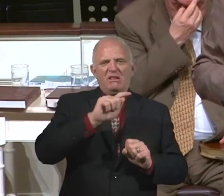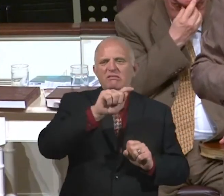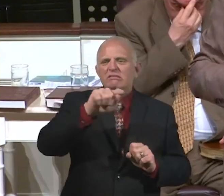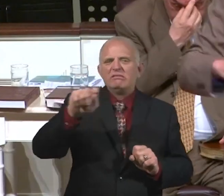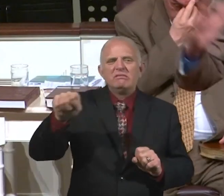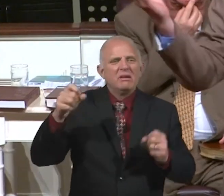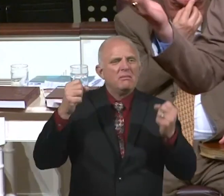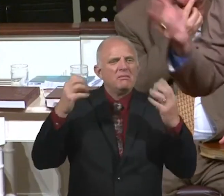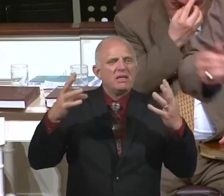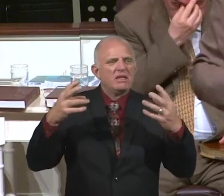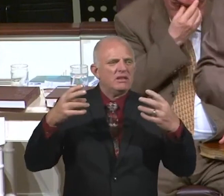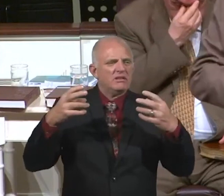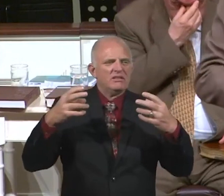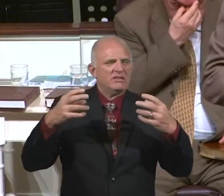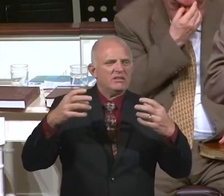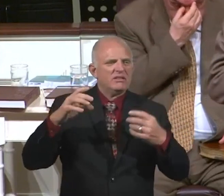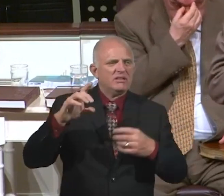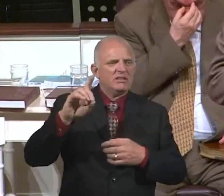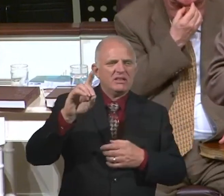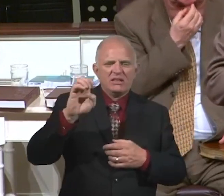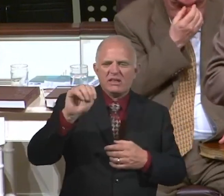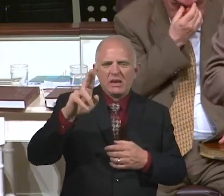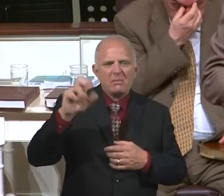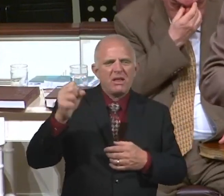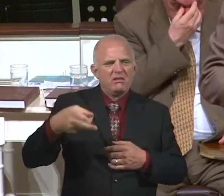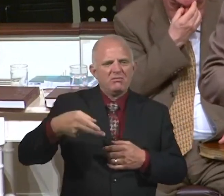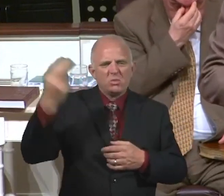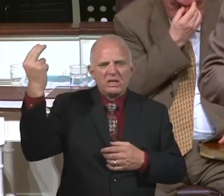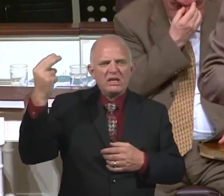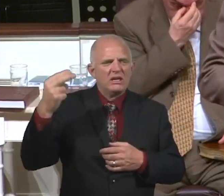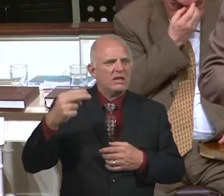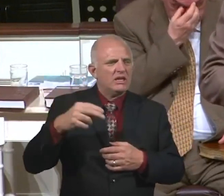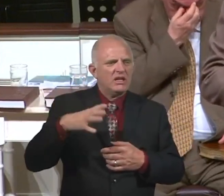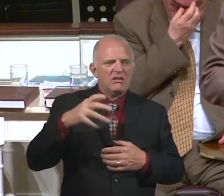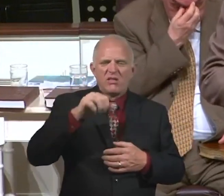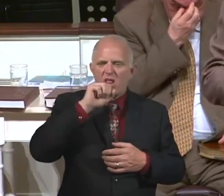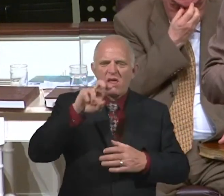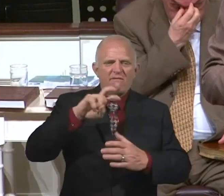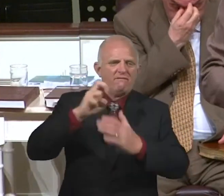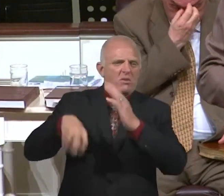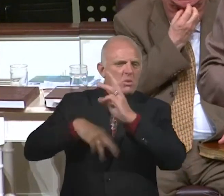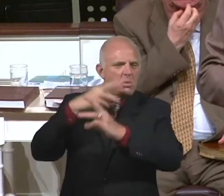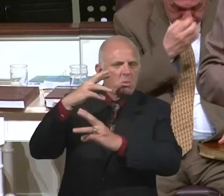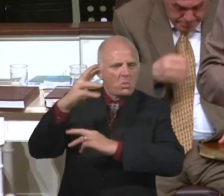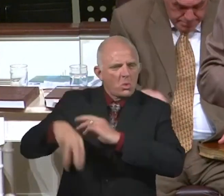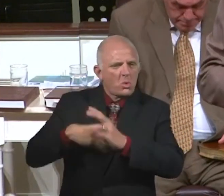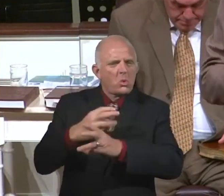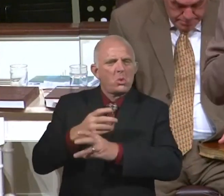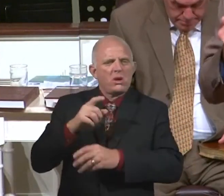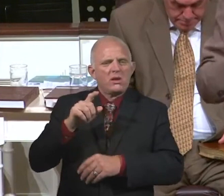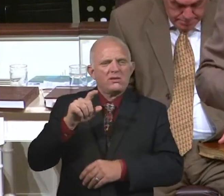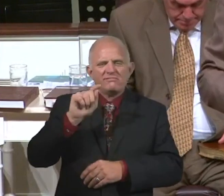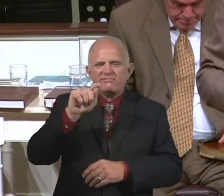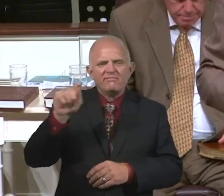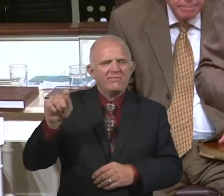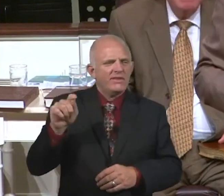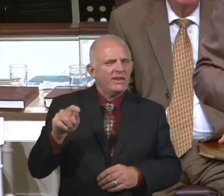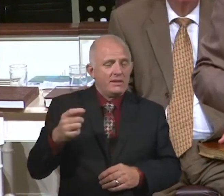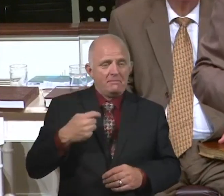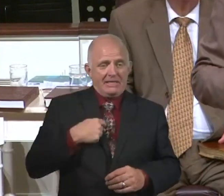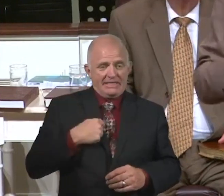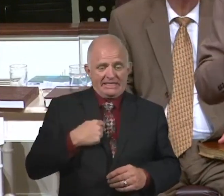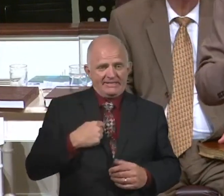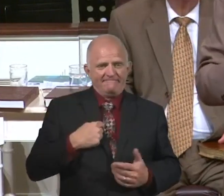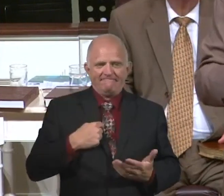places. Demas hath forsaken me, having loved this present world. And he said, I fought a good fight.